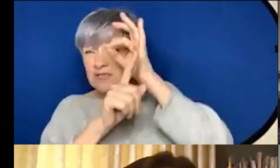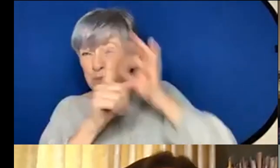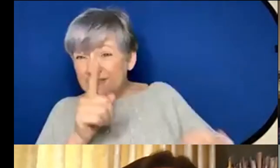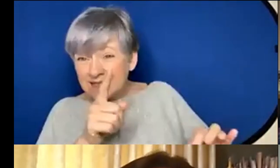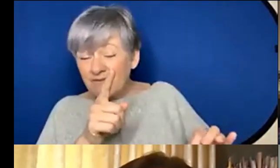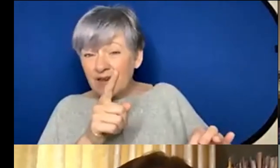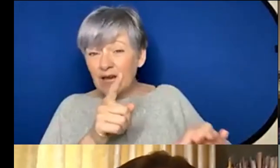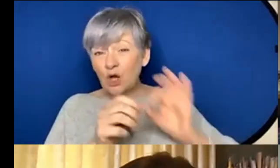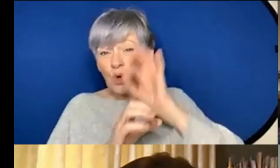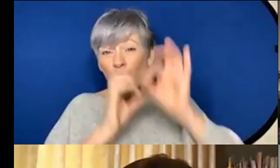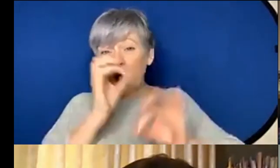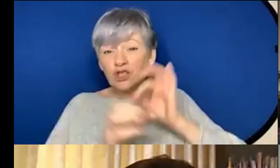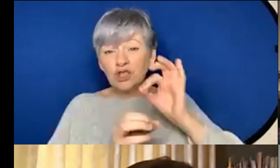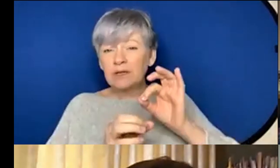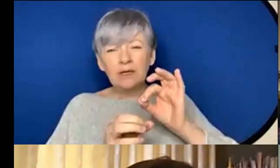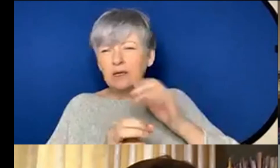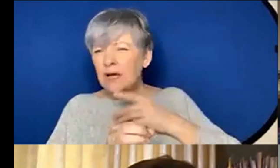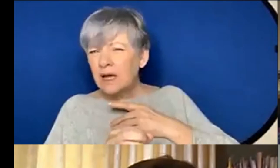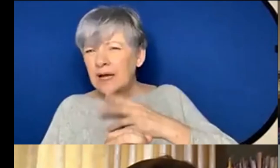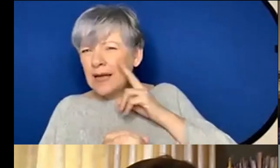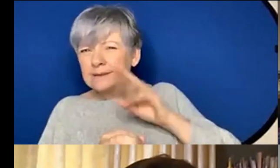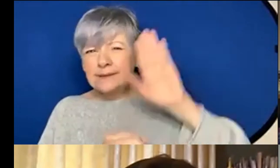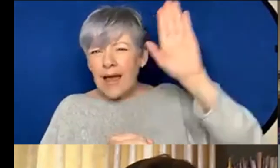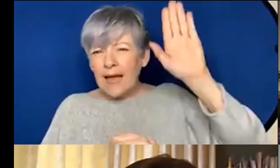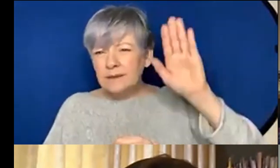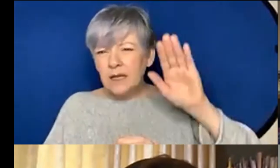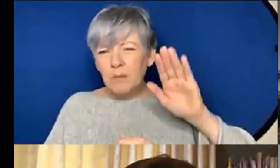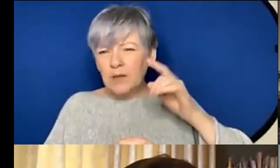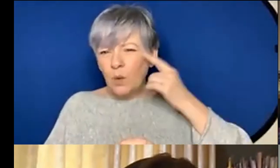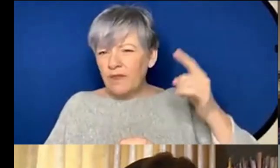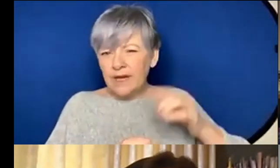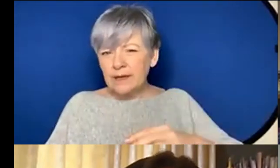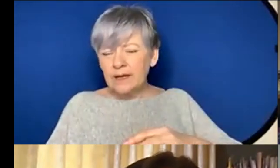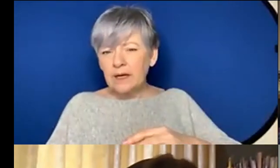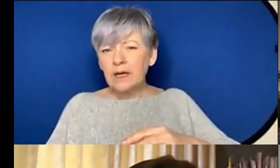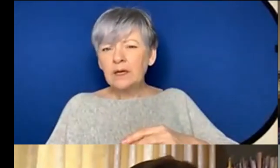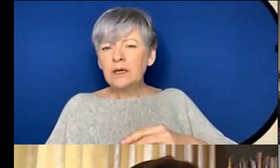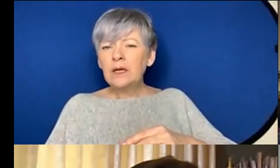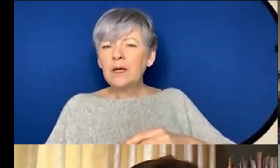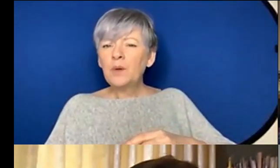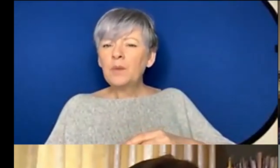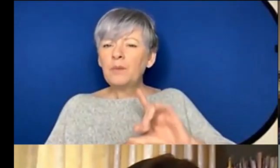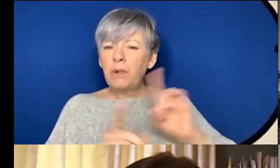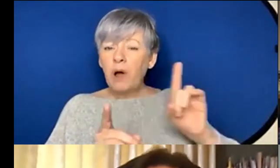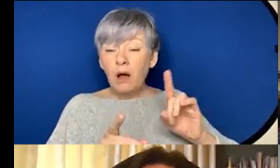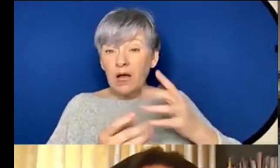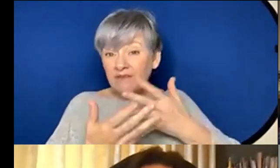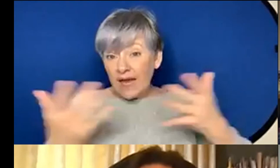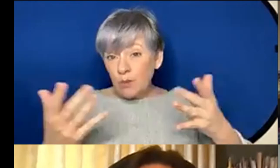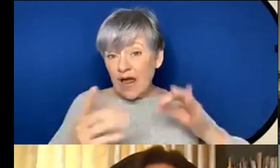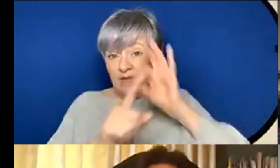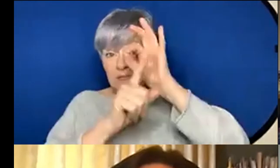I won't be able to see hands up I don't think because I'm just on this but I don't know if anyone has a specific